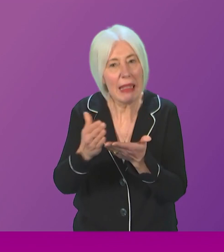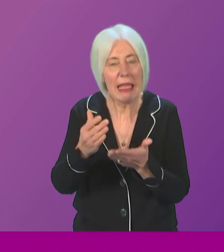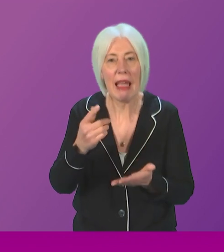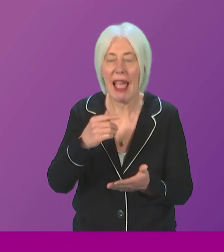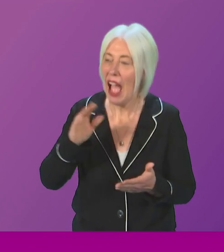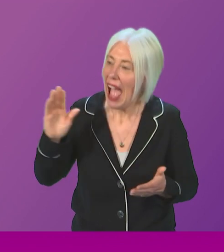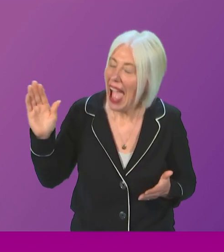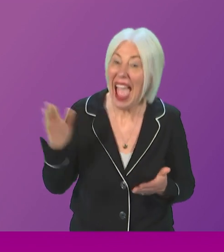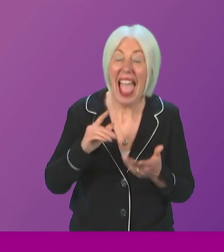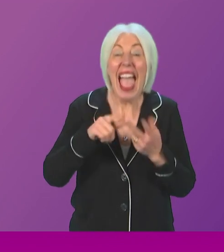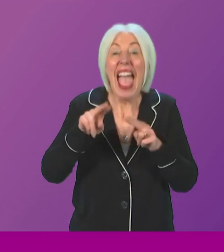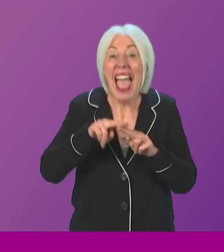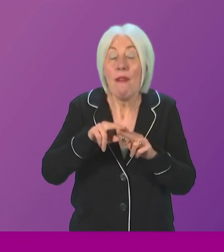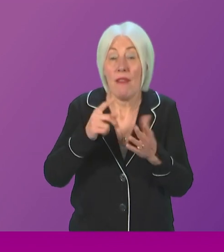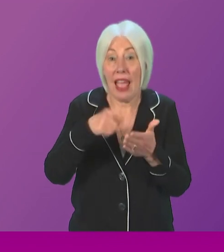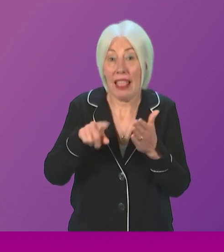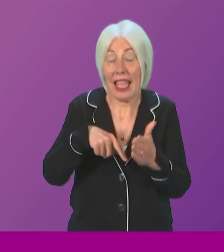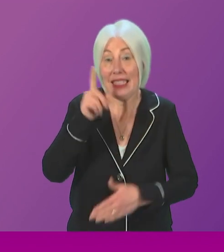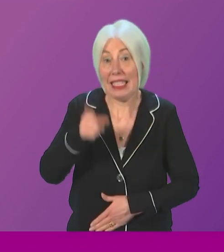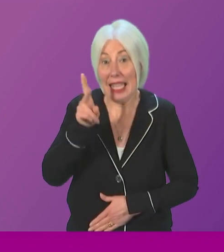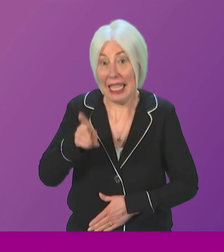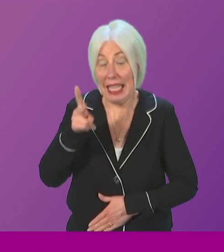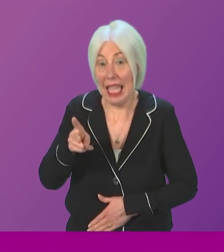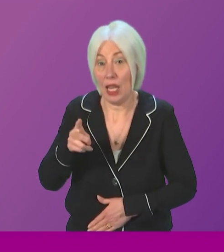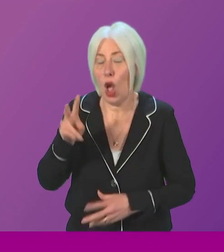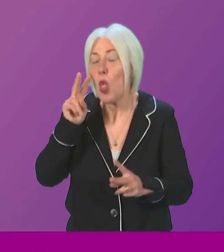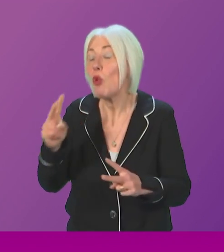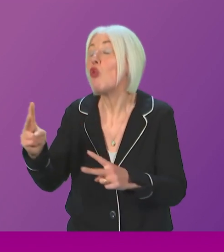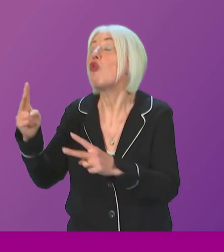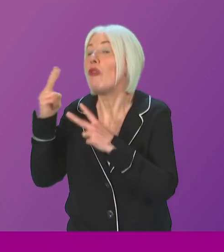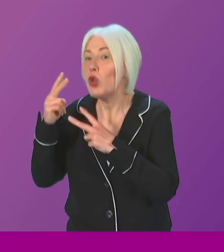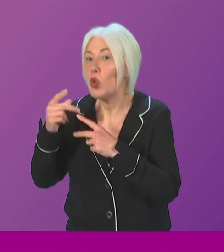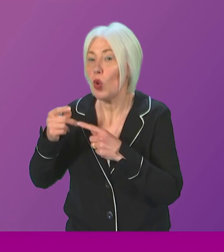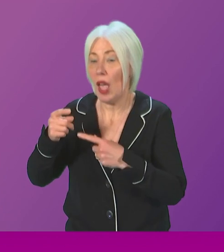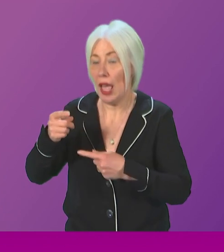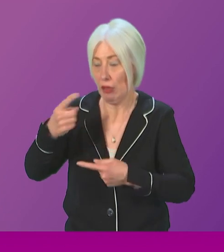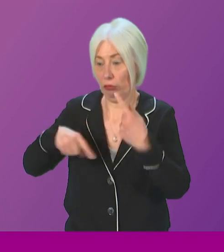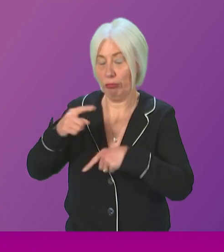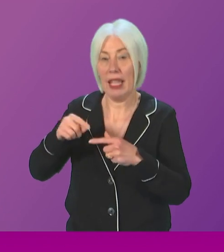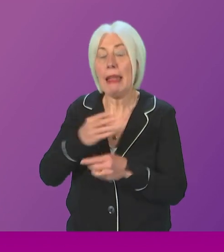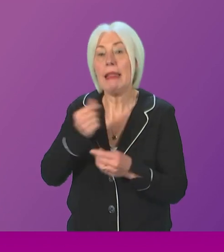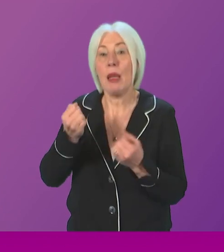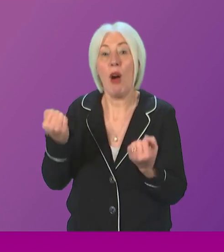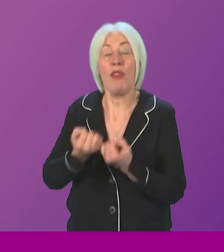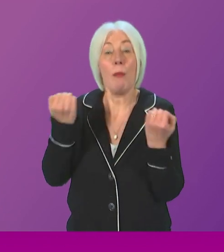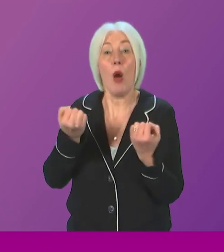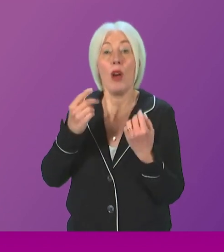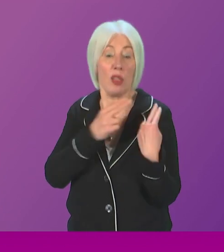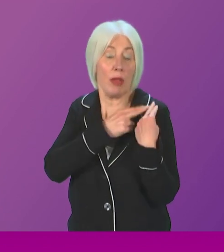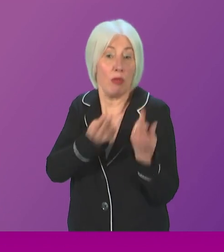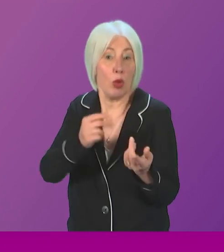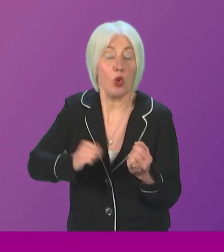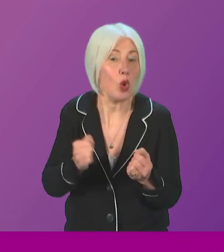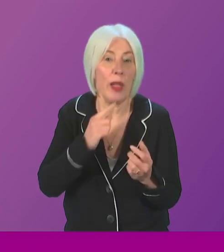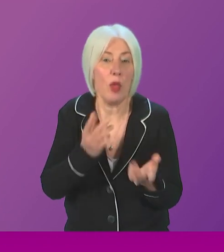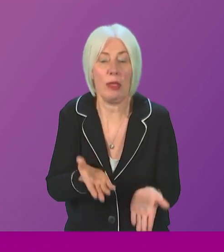if re-elected, they will review and roll back some of the currently devolved powers. It's hardly a surprise